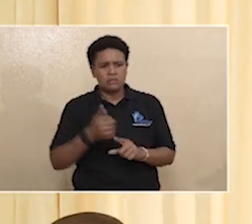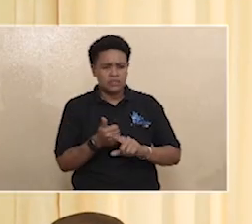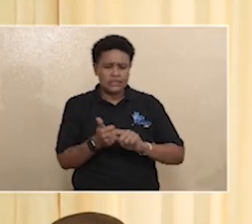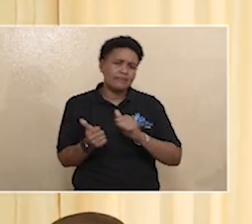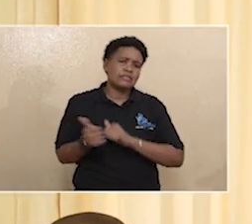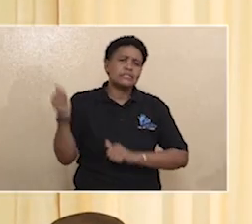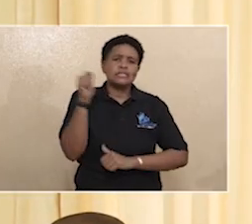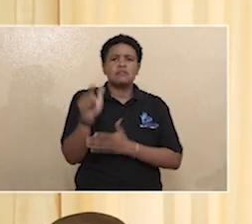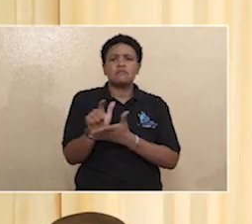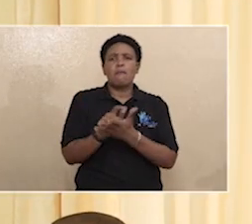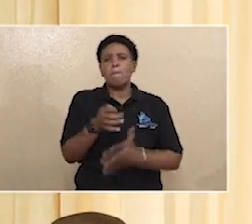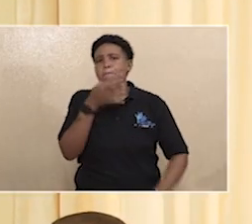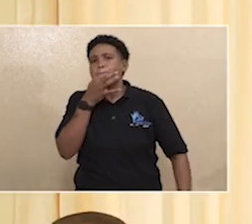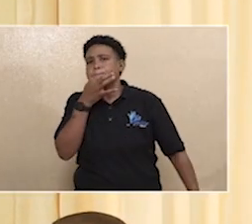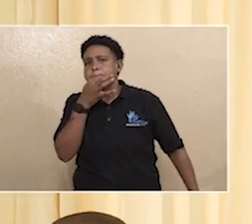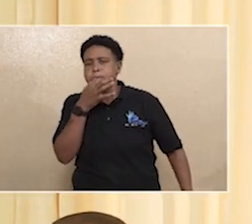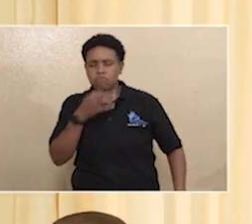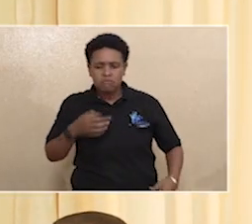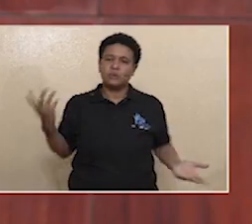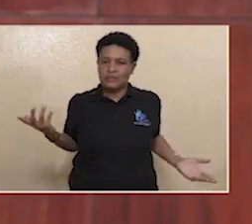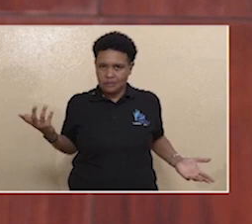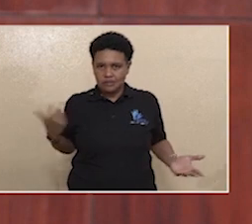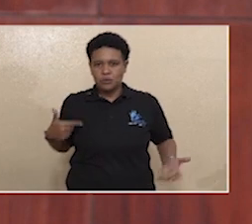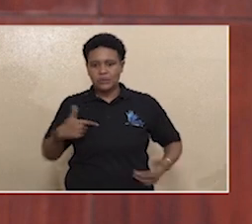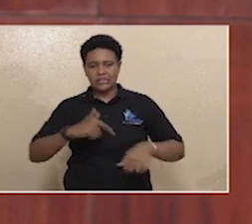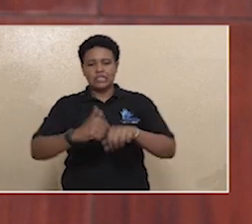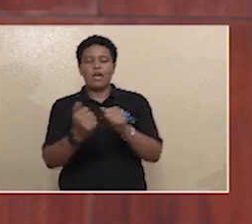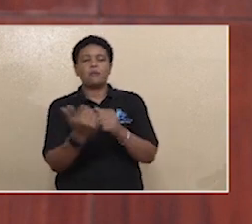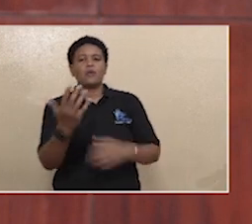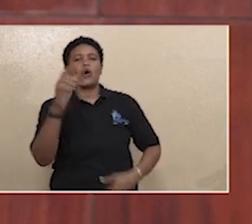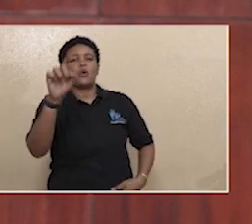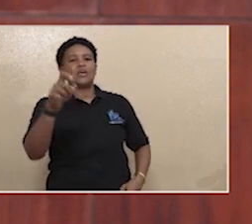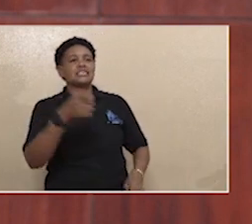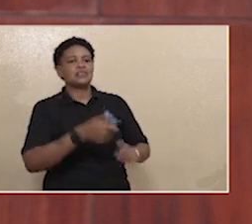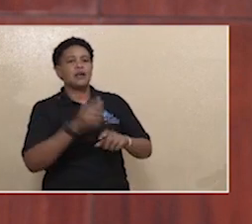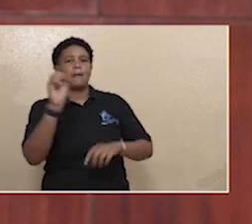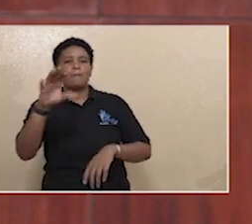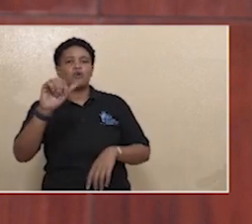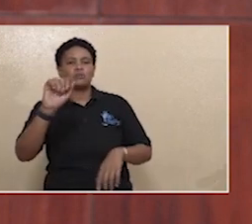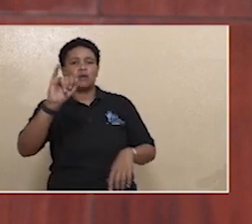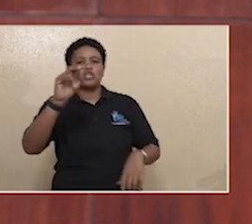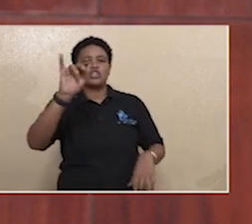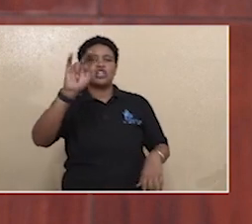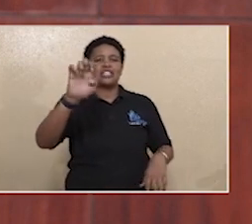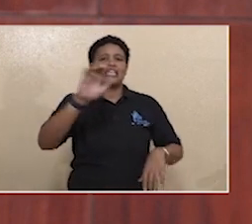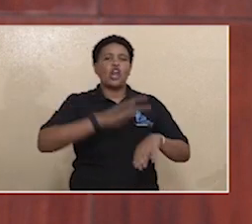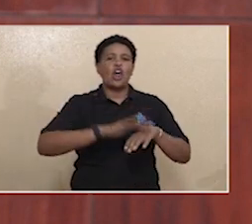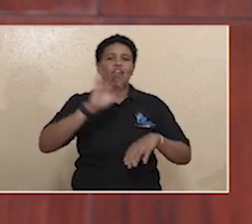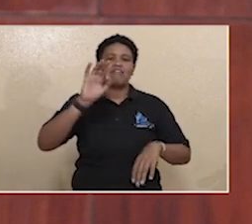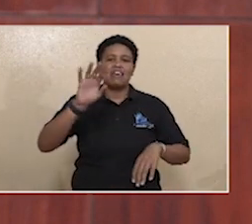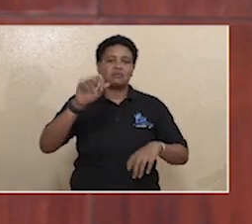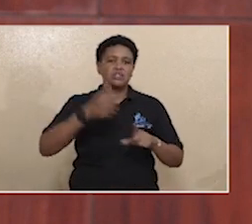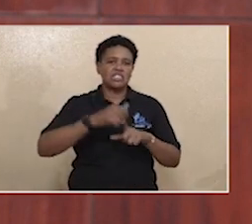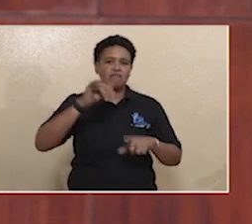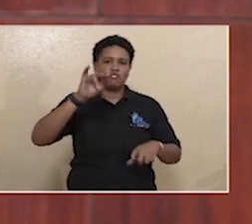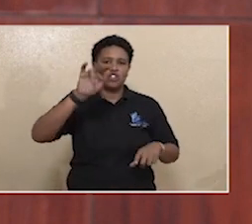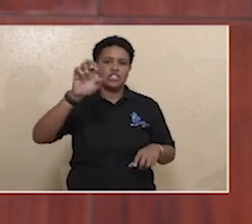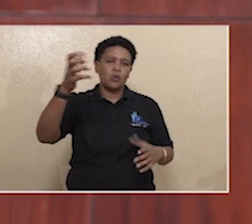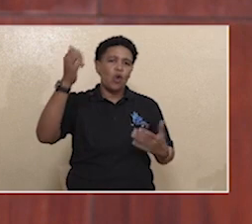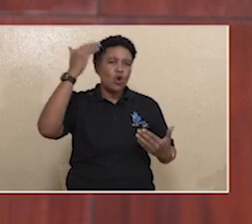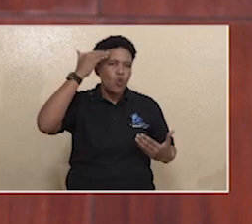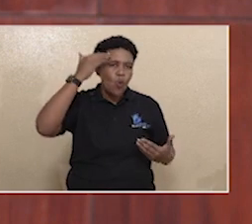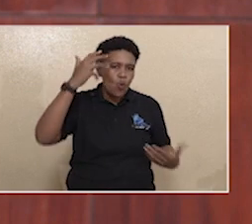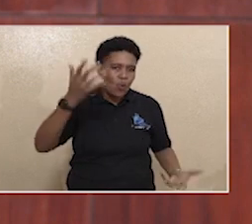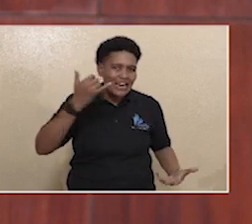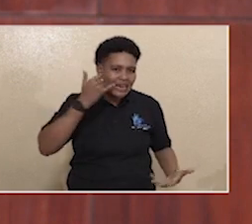will be taking you through today's proceedings and we begin with a question posed by Justine on Facebook and Justine wants to know